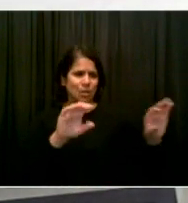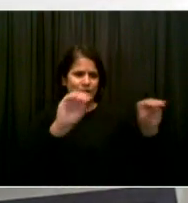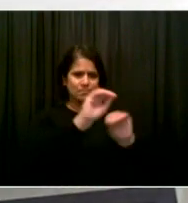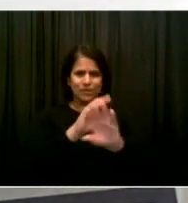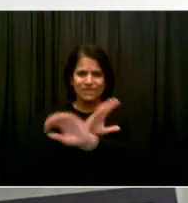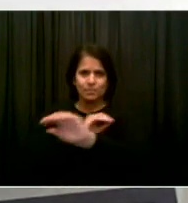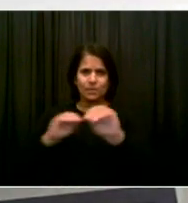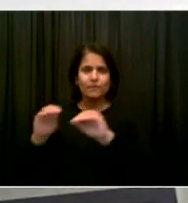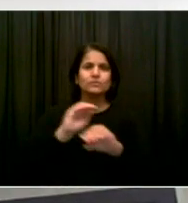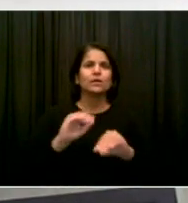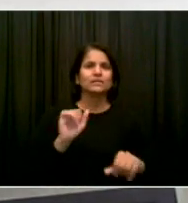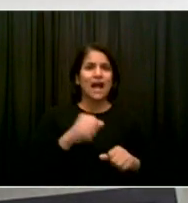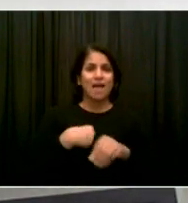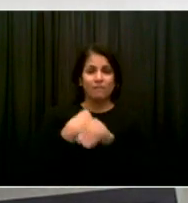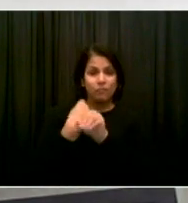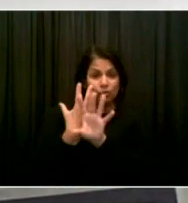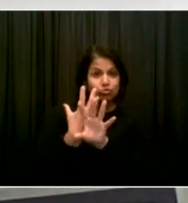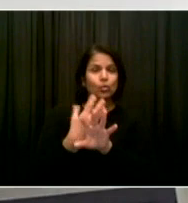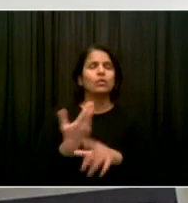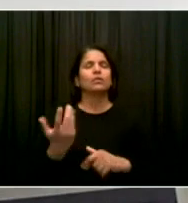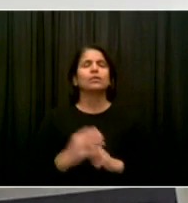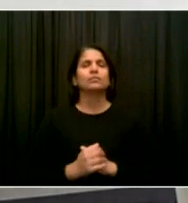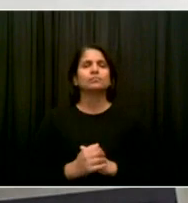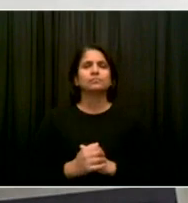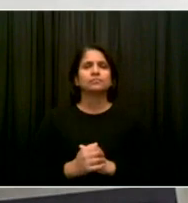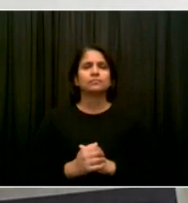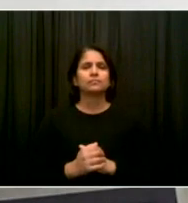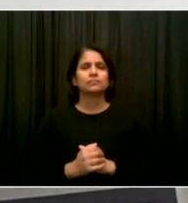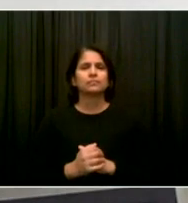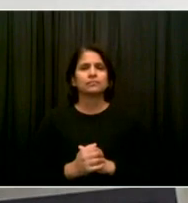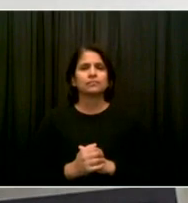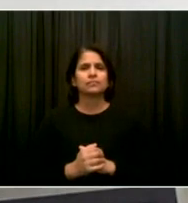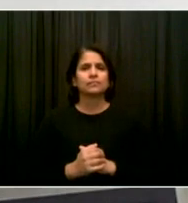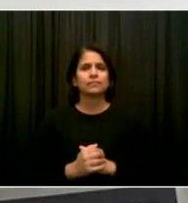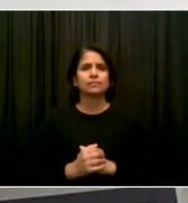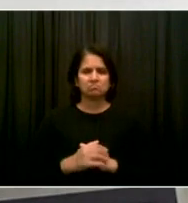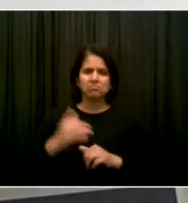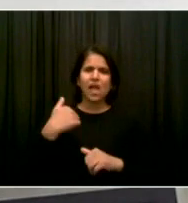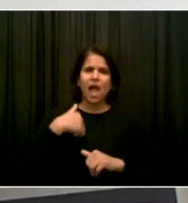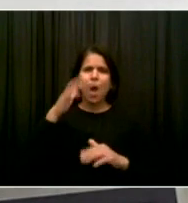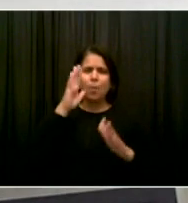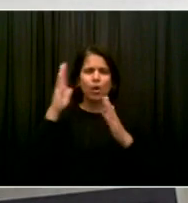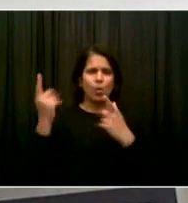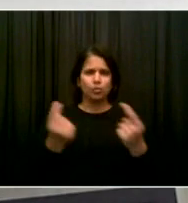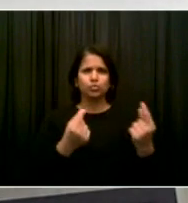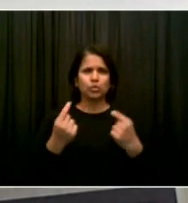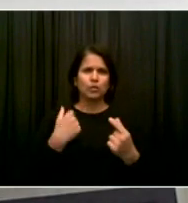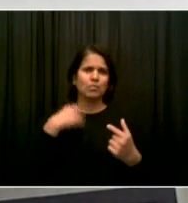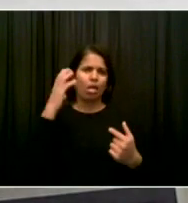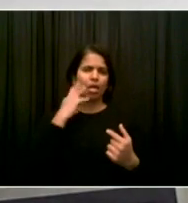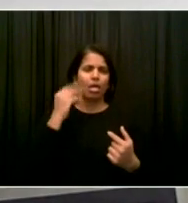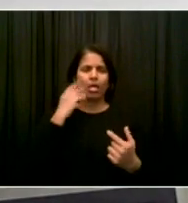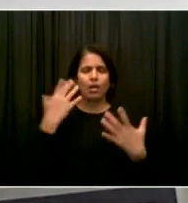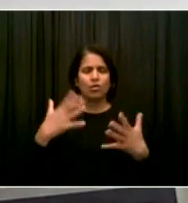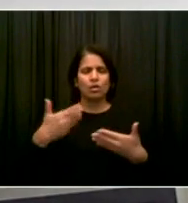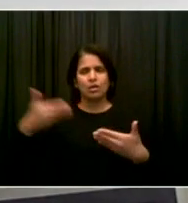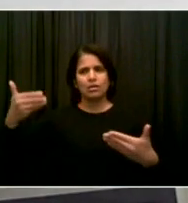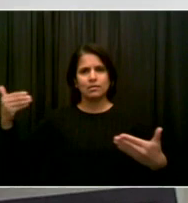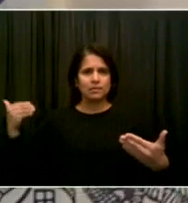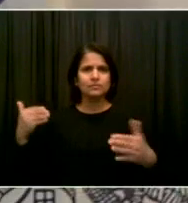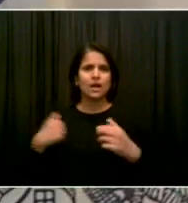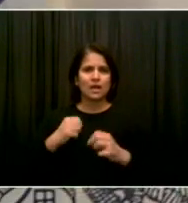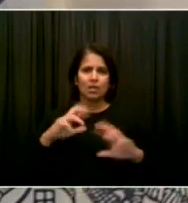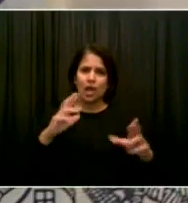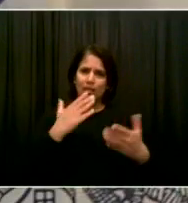different facilities. We are very agile. We know how to do this. We're prepared. Thank you, sir. Thank